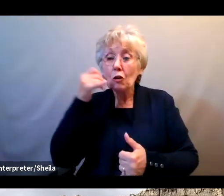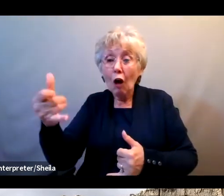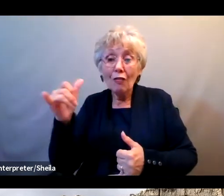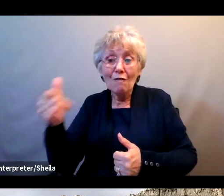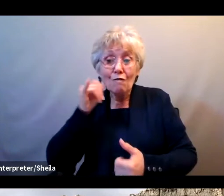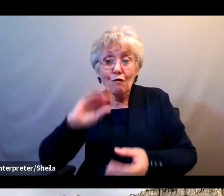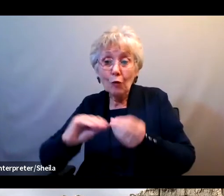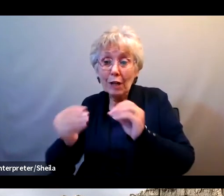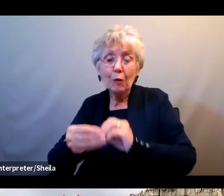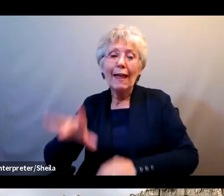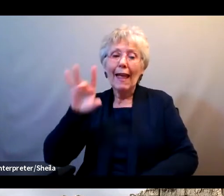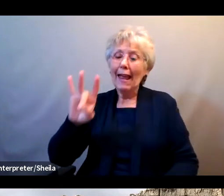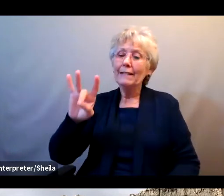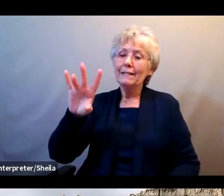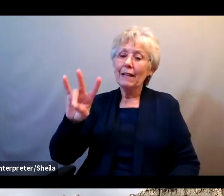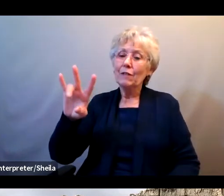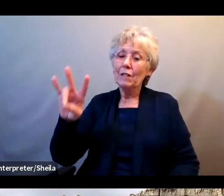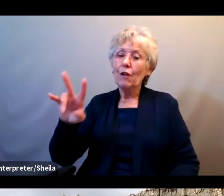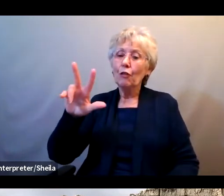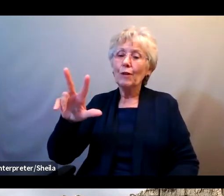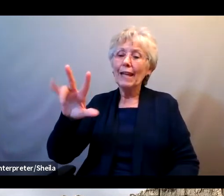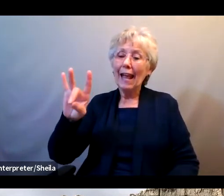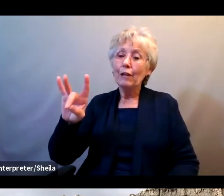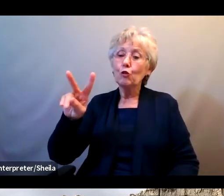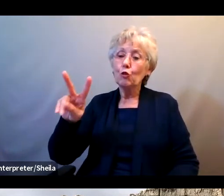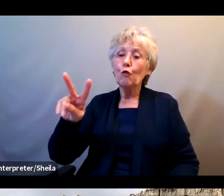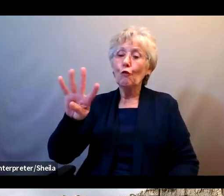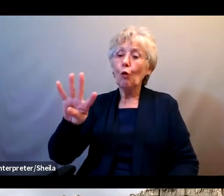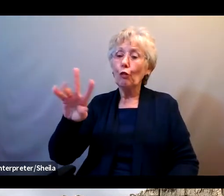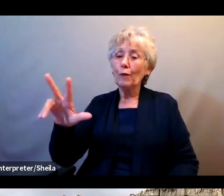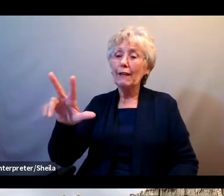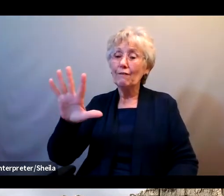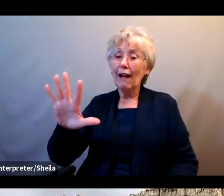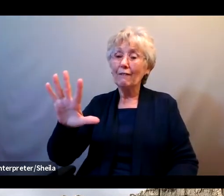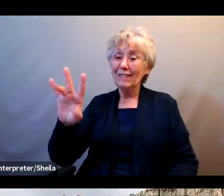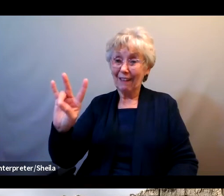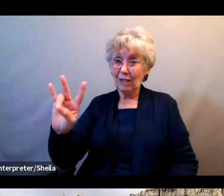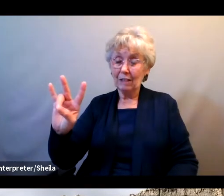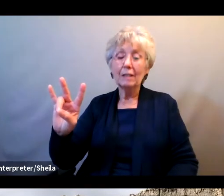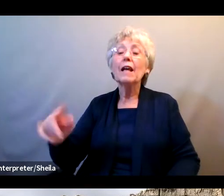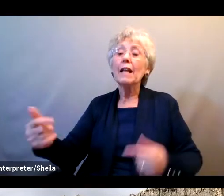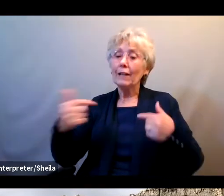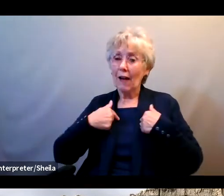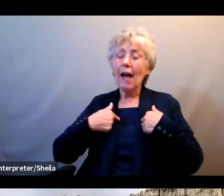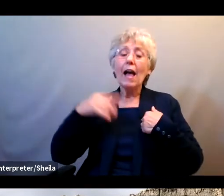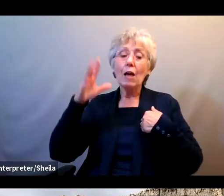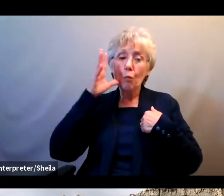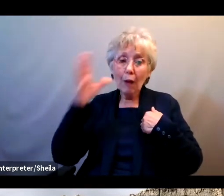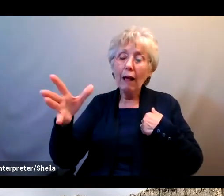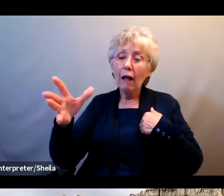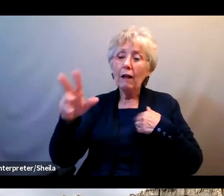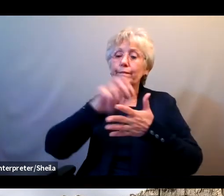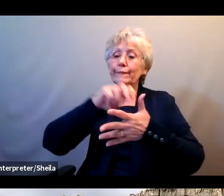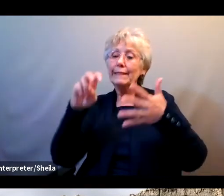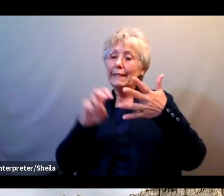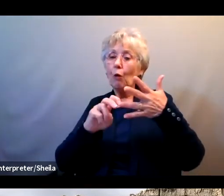-382-4357. And I am just going to skip over